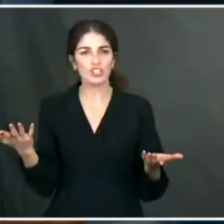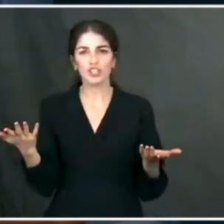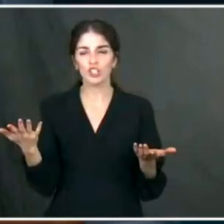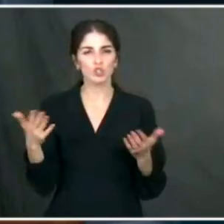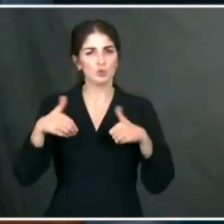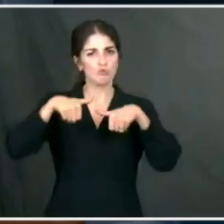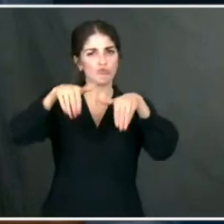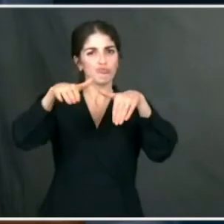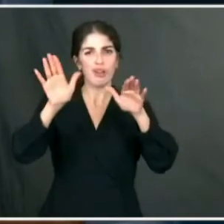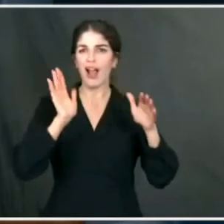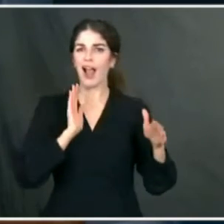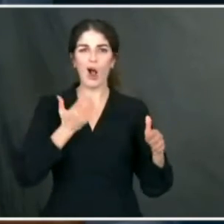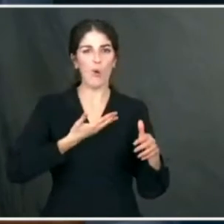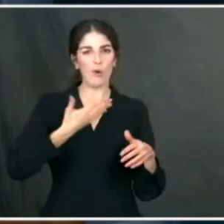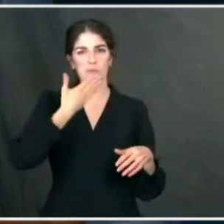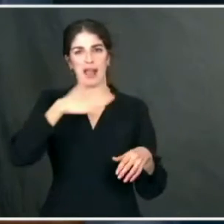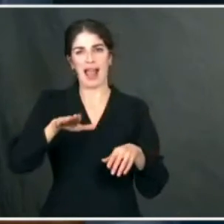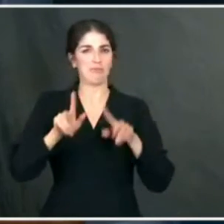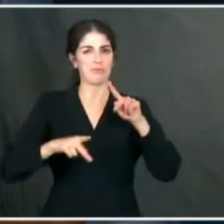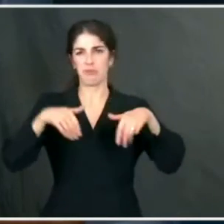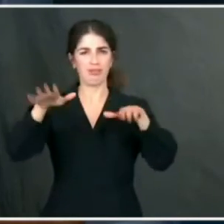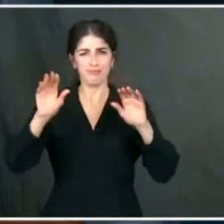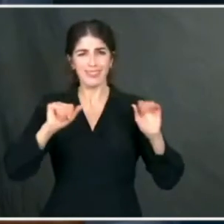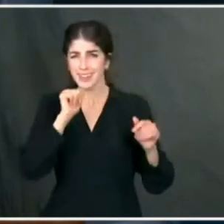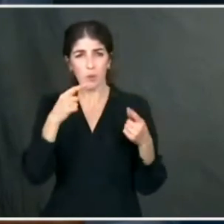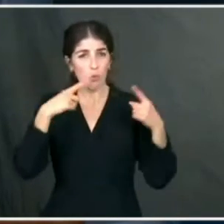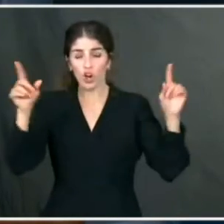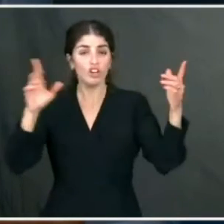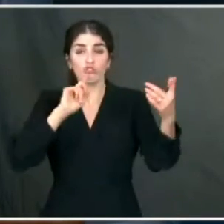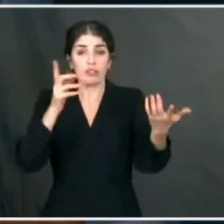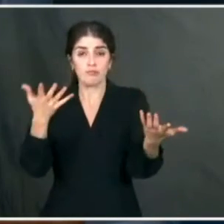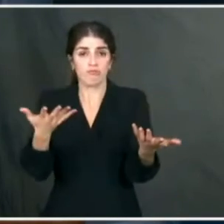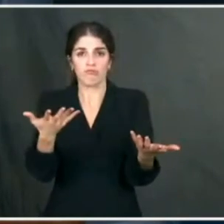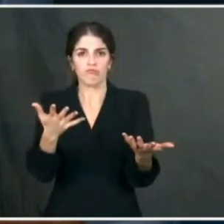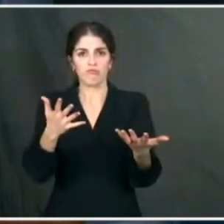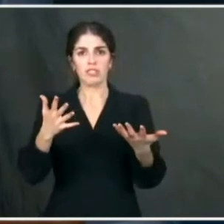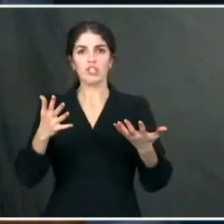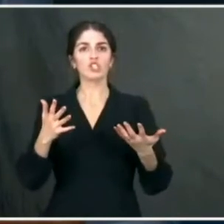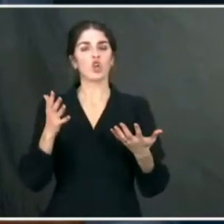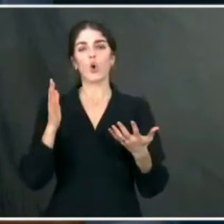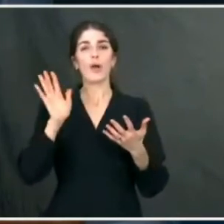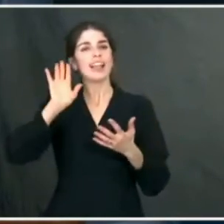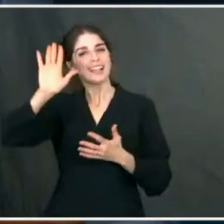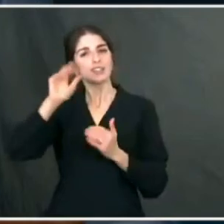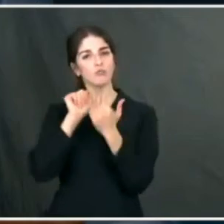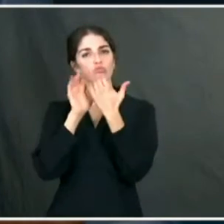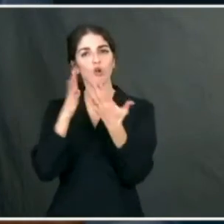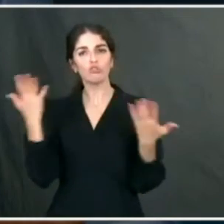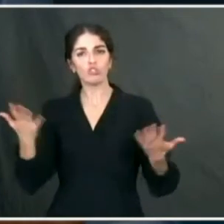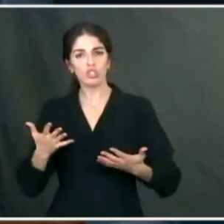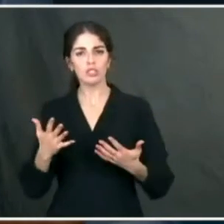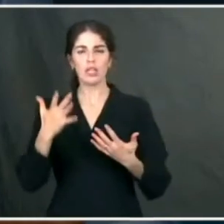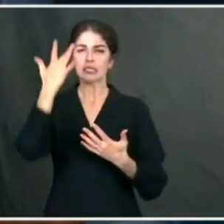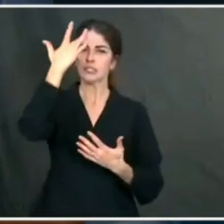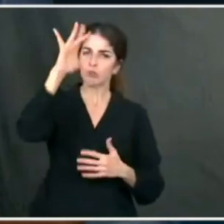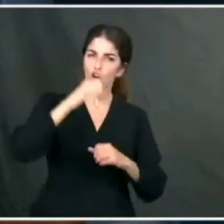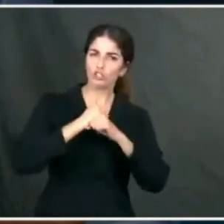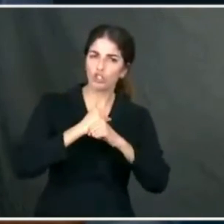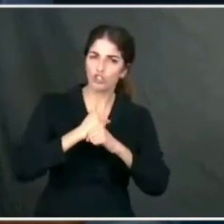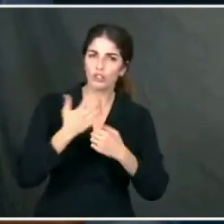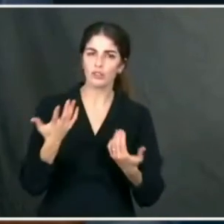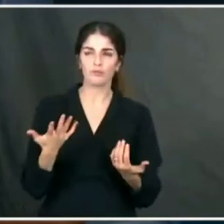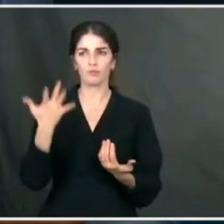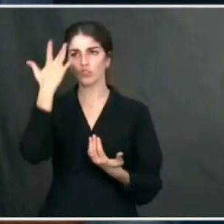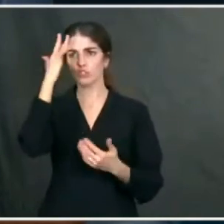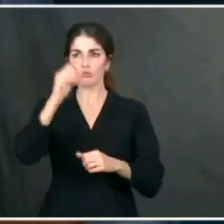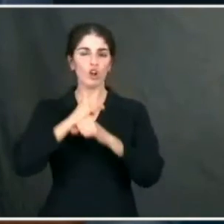actors out. And so his approach is multi-pronged. It is to do smart security, security that will help address